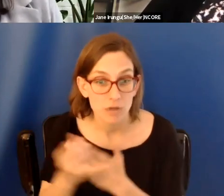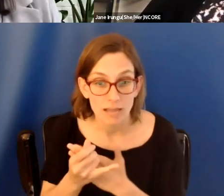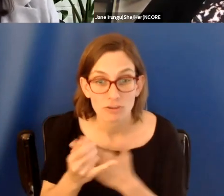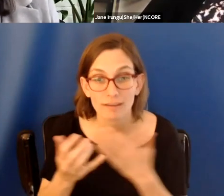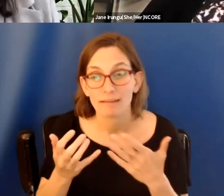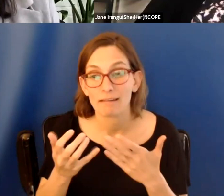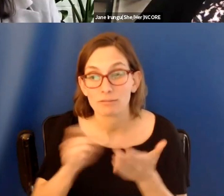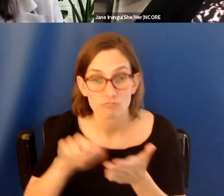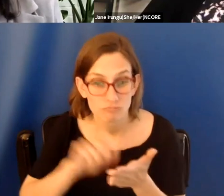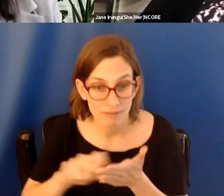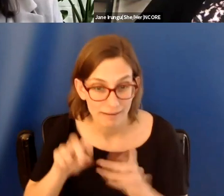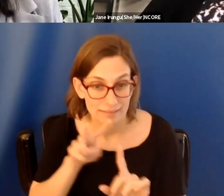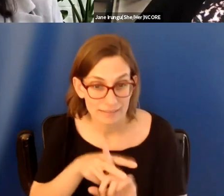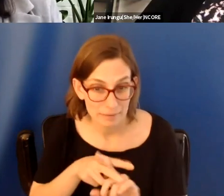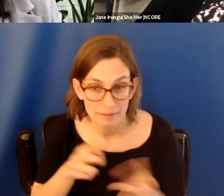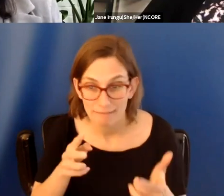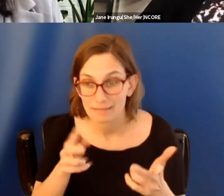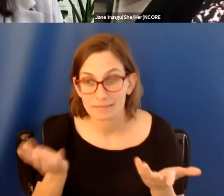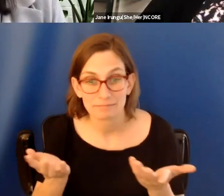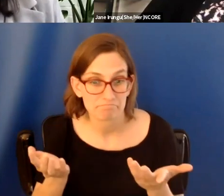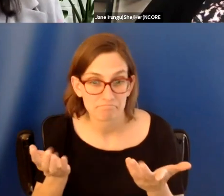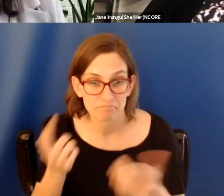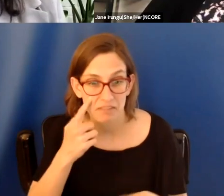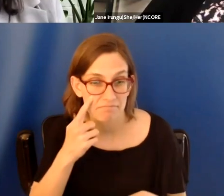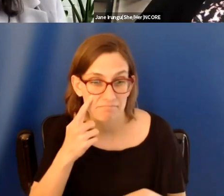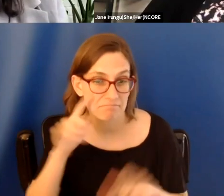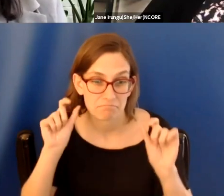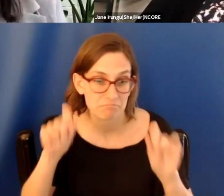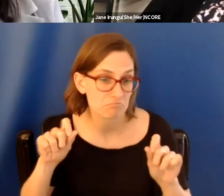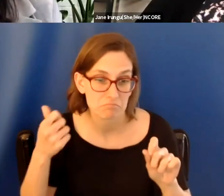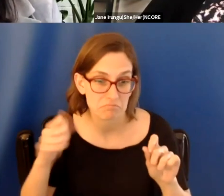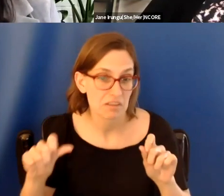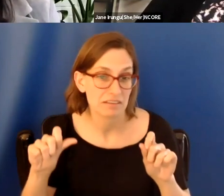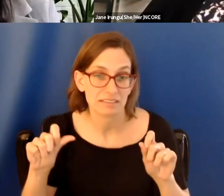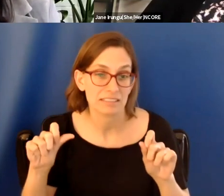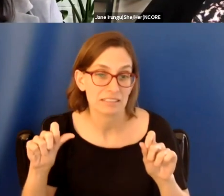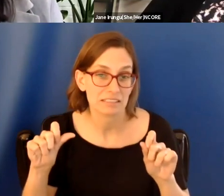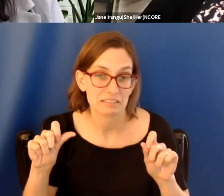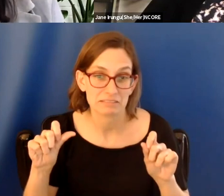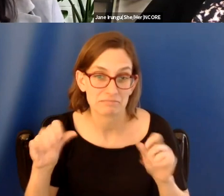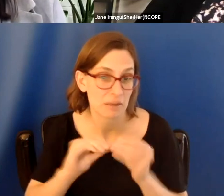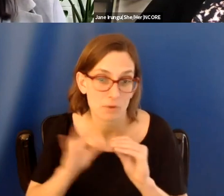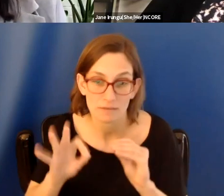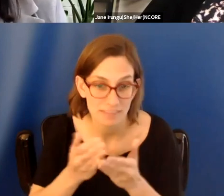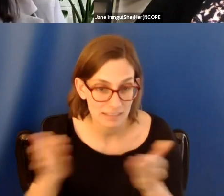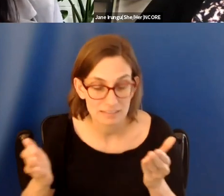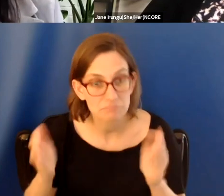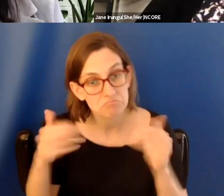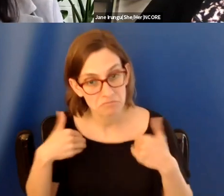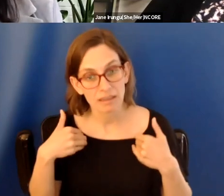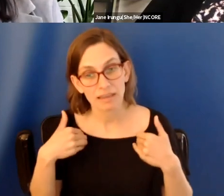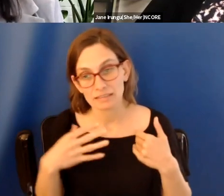a writing assignment. Um, I think it, it can be any number of things. And I think it has, um, and could have